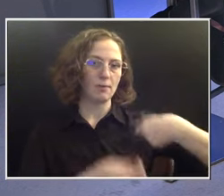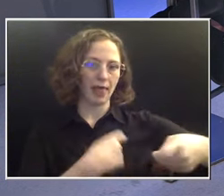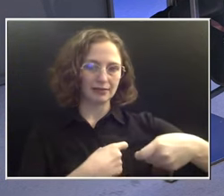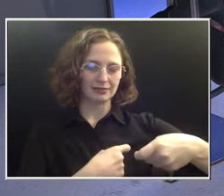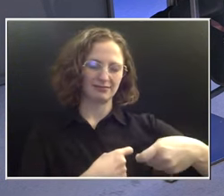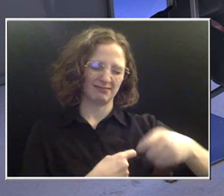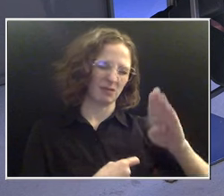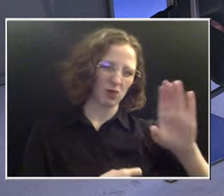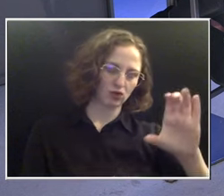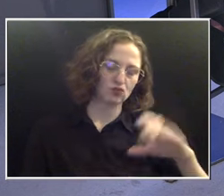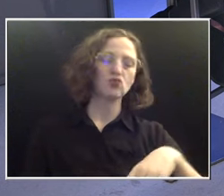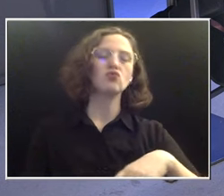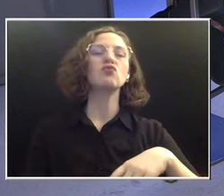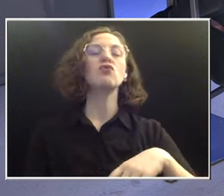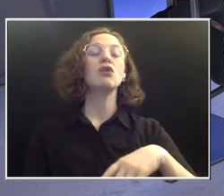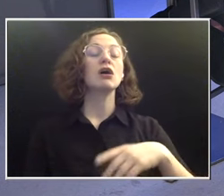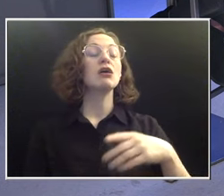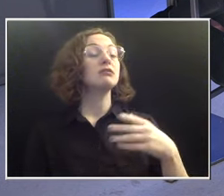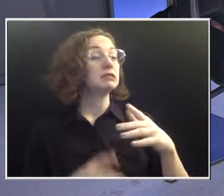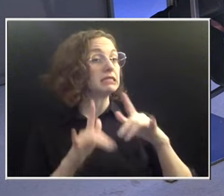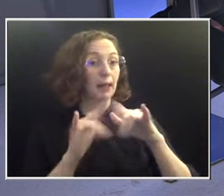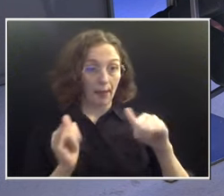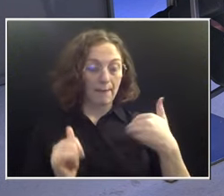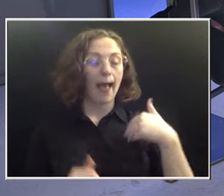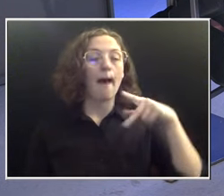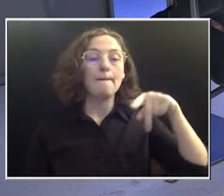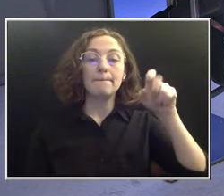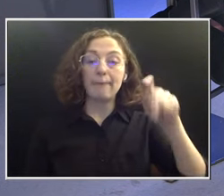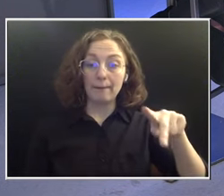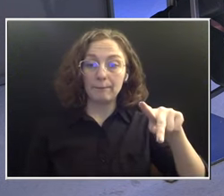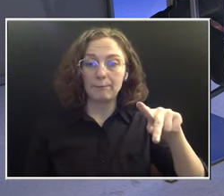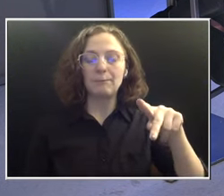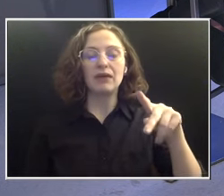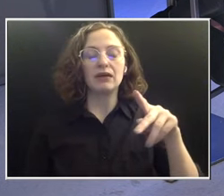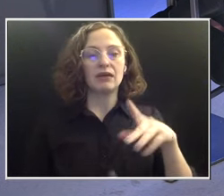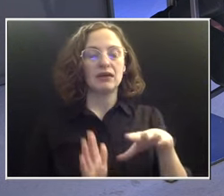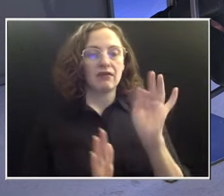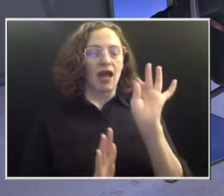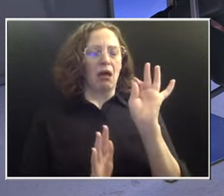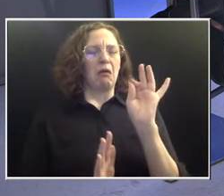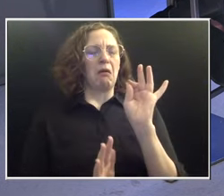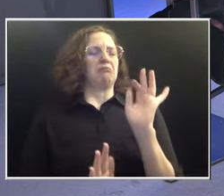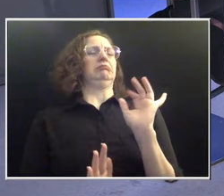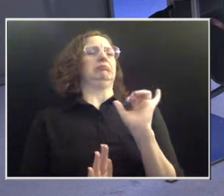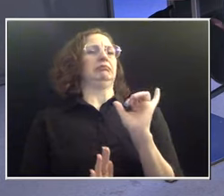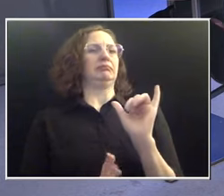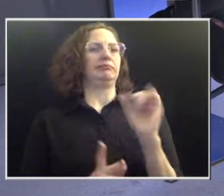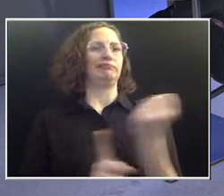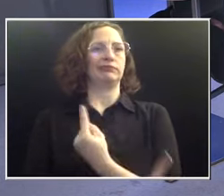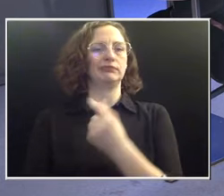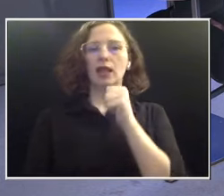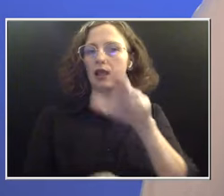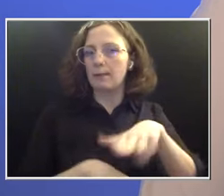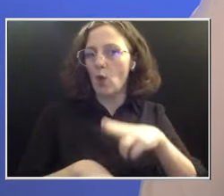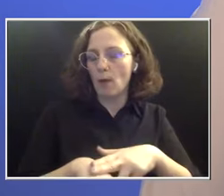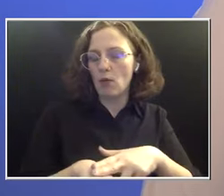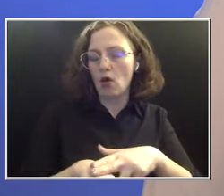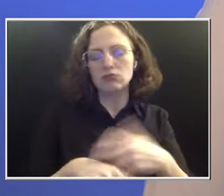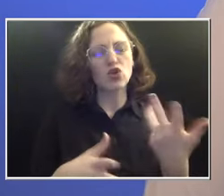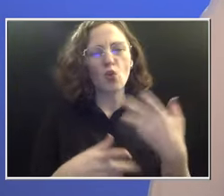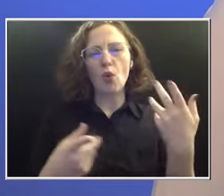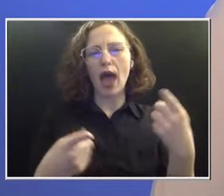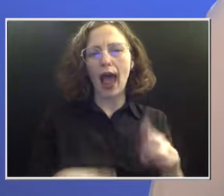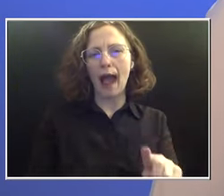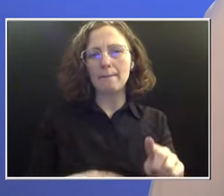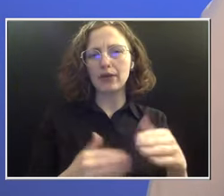smear that came back abnormal. So talk to us what happened from that moment on and what you were learning. Yeah. So I had my son in